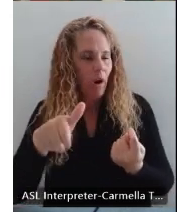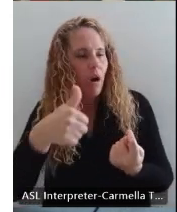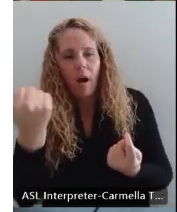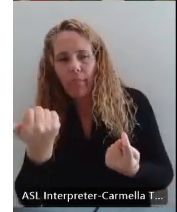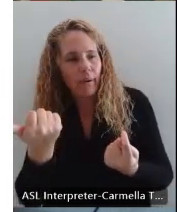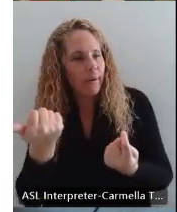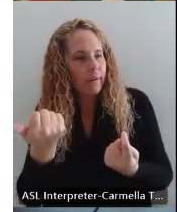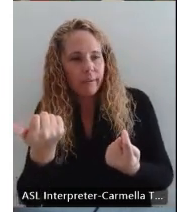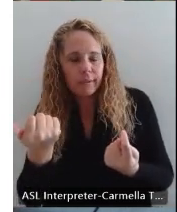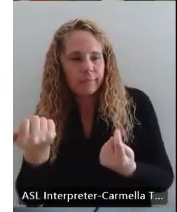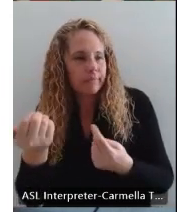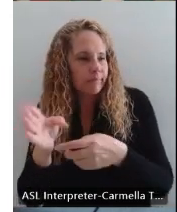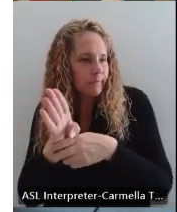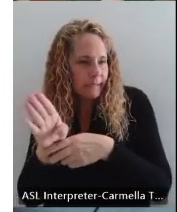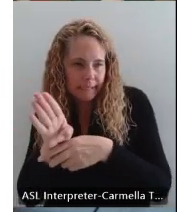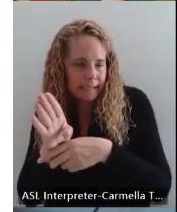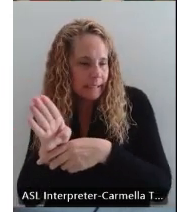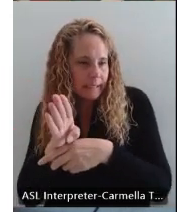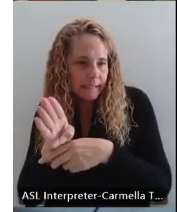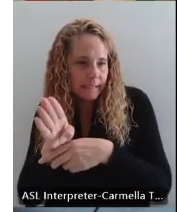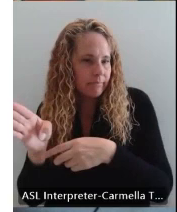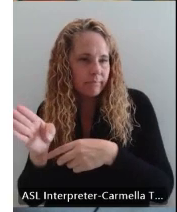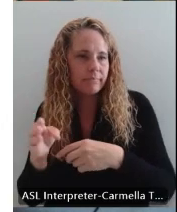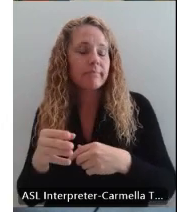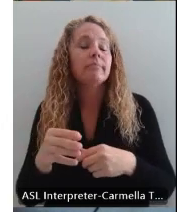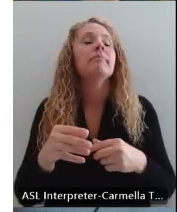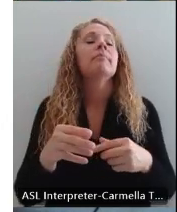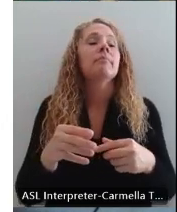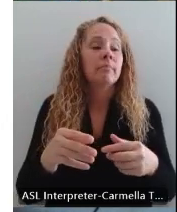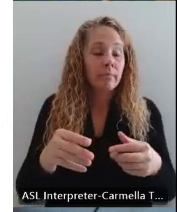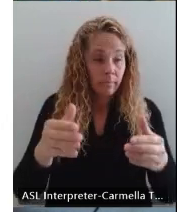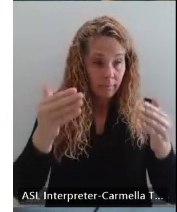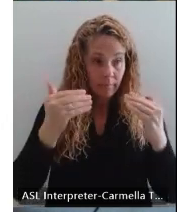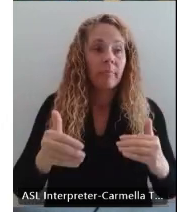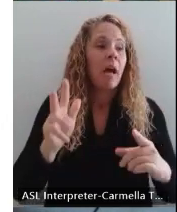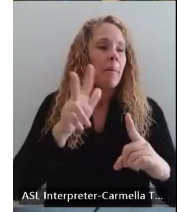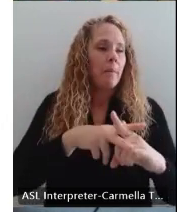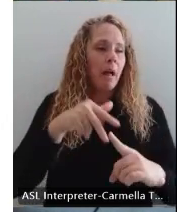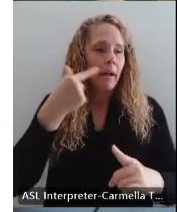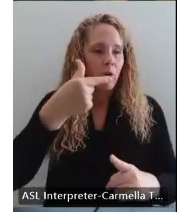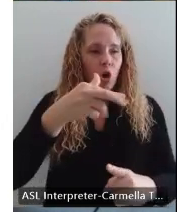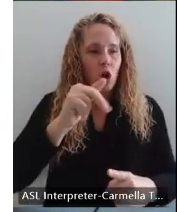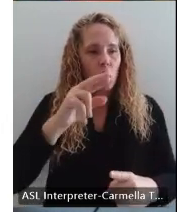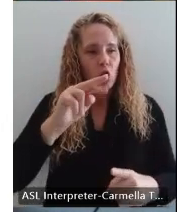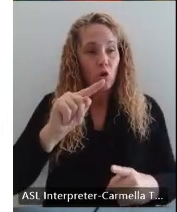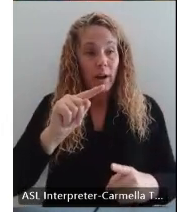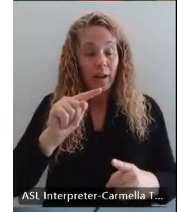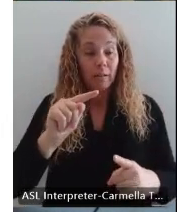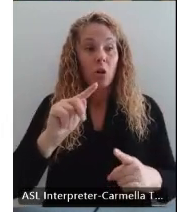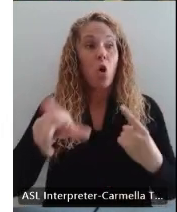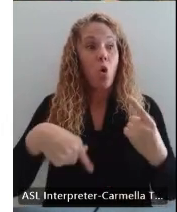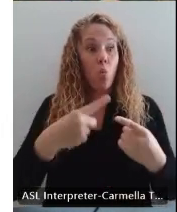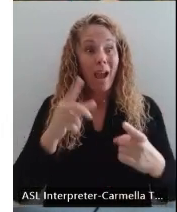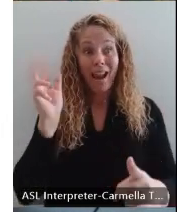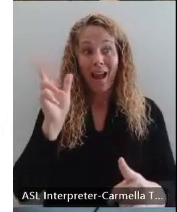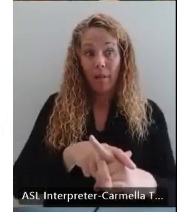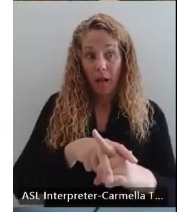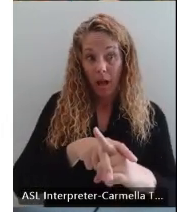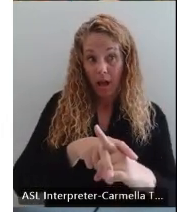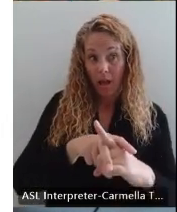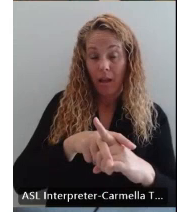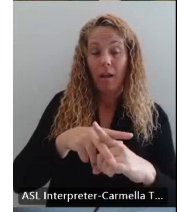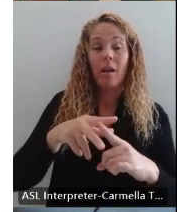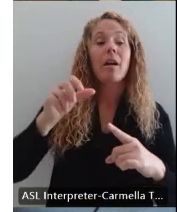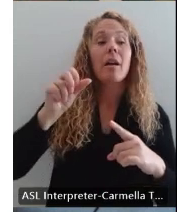some other business. And then you apply for the grant. When you apply for the grant, if